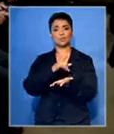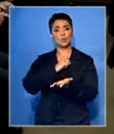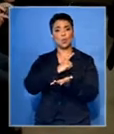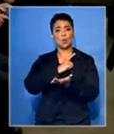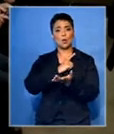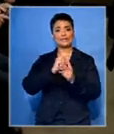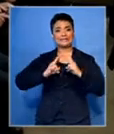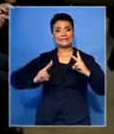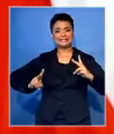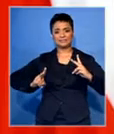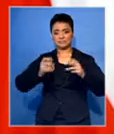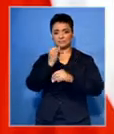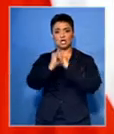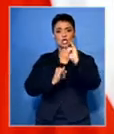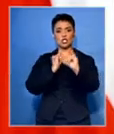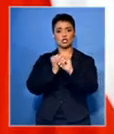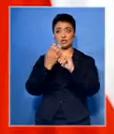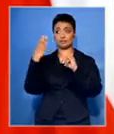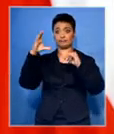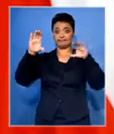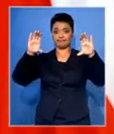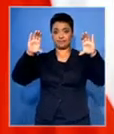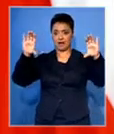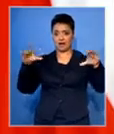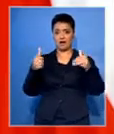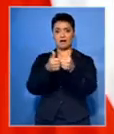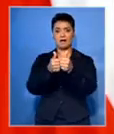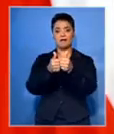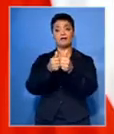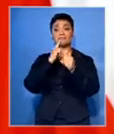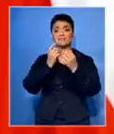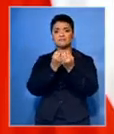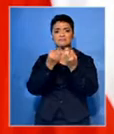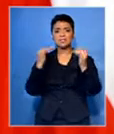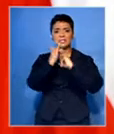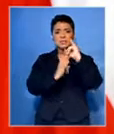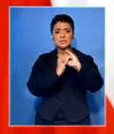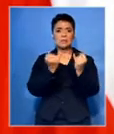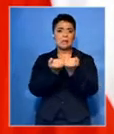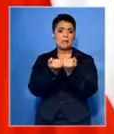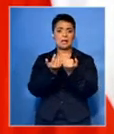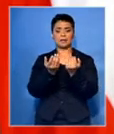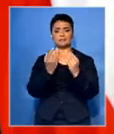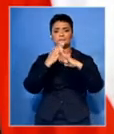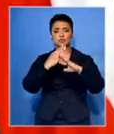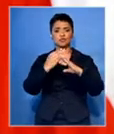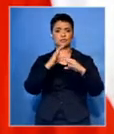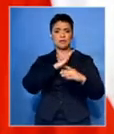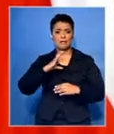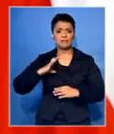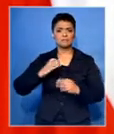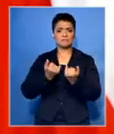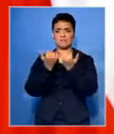of multilateral institutions. We need to reform a lot of institutions like the Security Council, but also financial